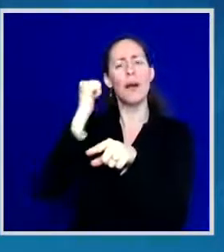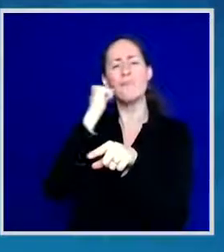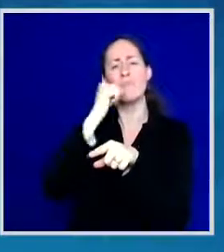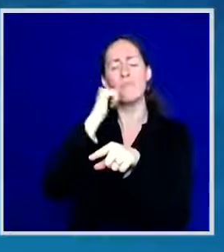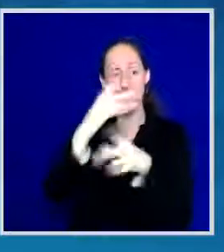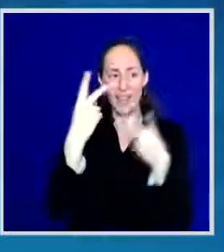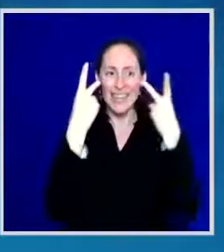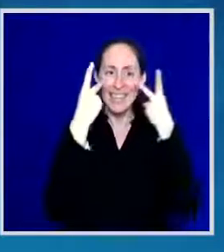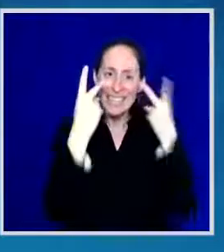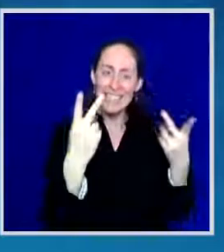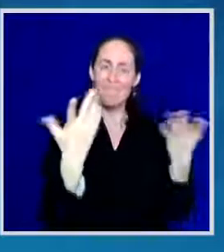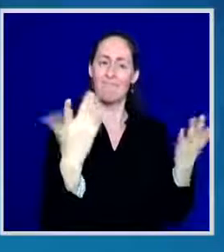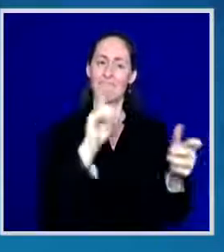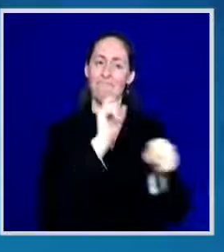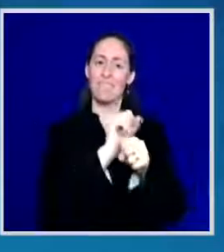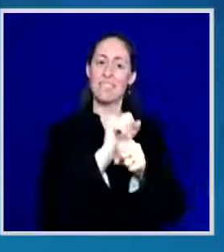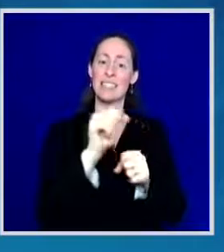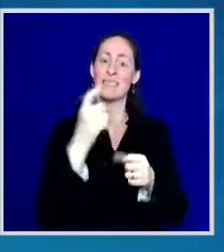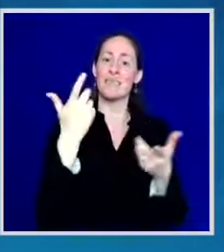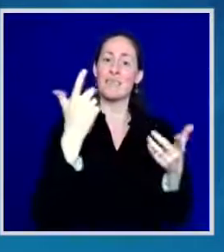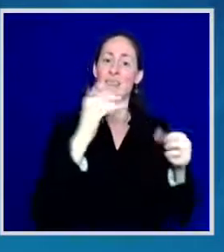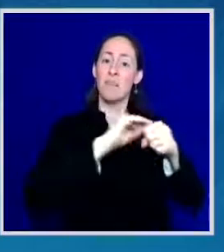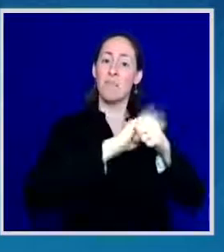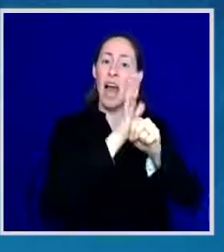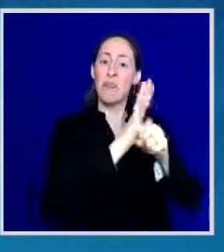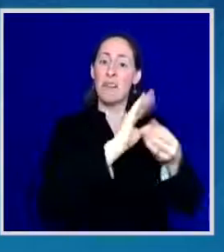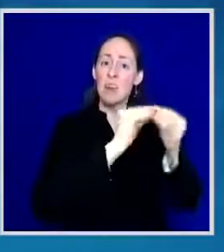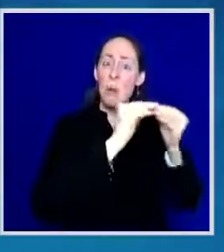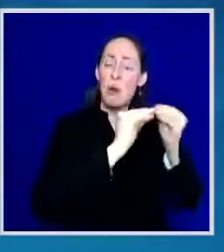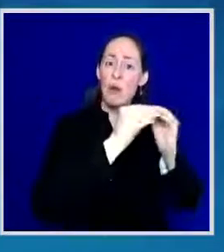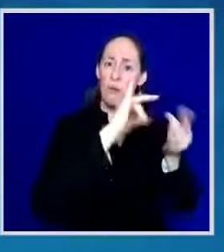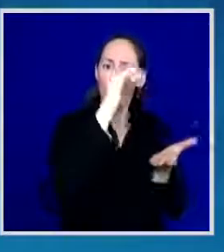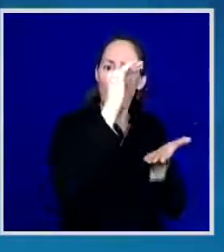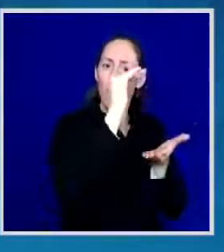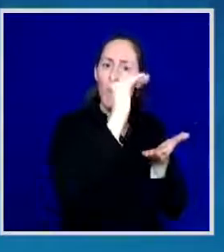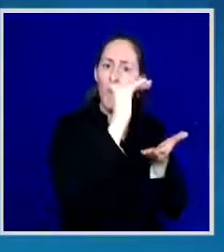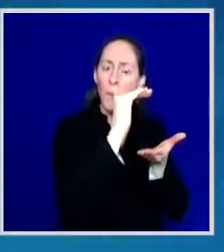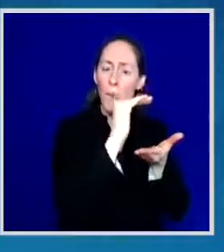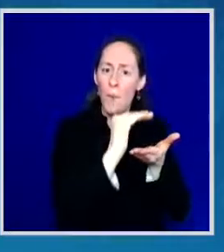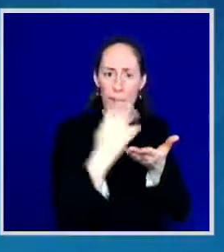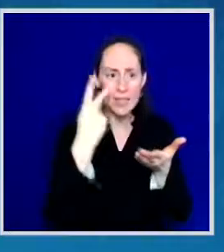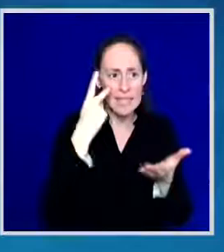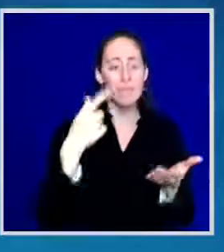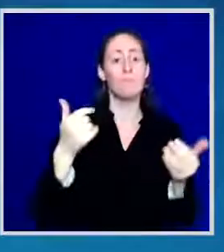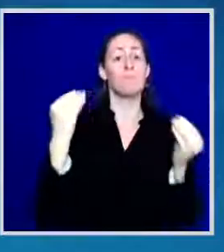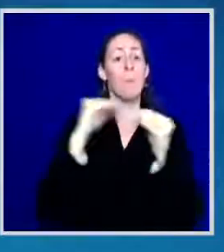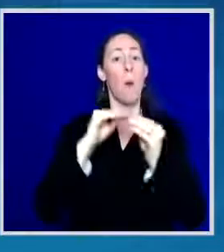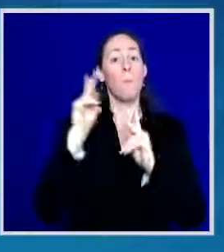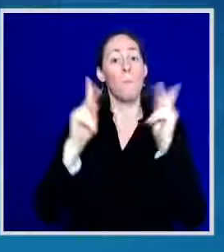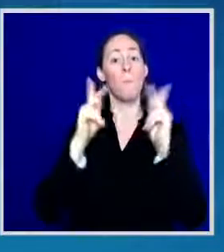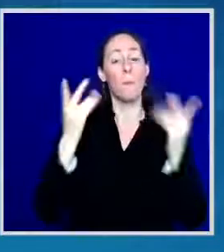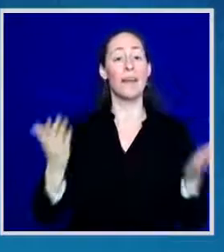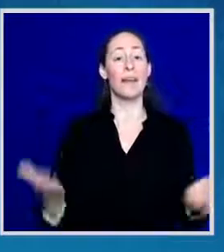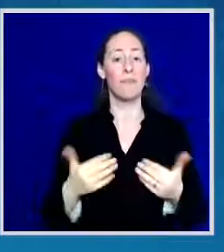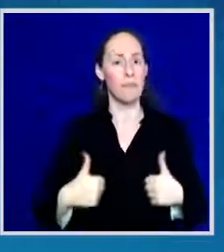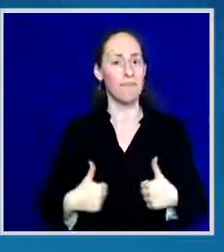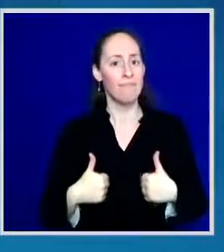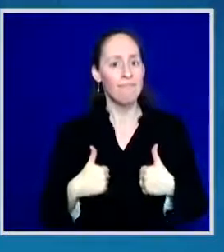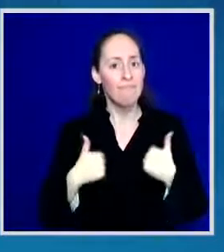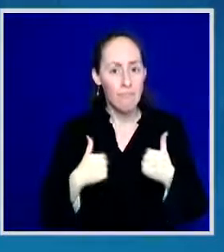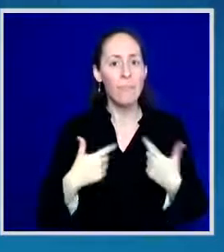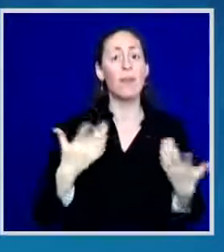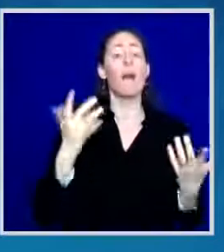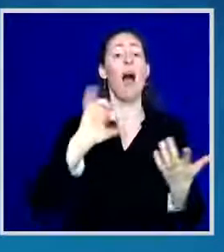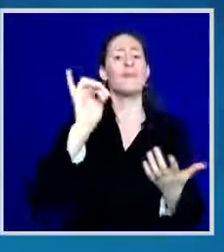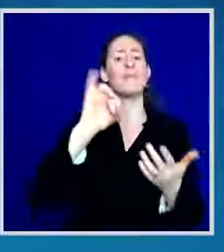figures coming in which represents the lives of every American show that unemployment new unemployment filings are down. And the